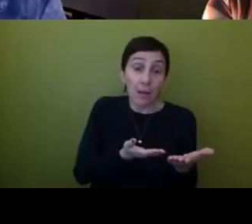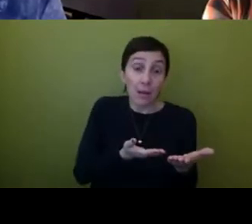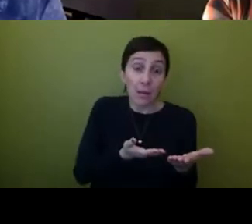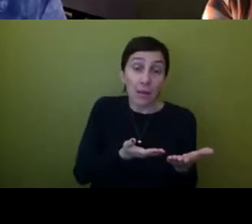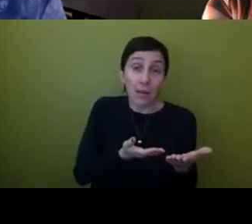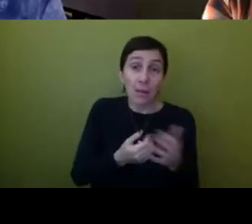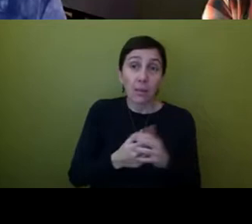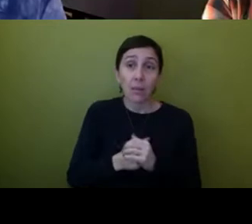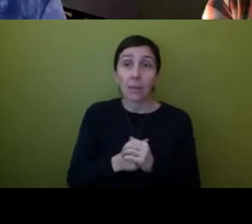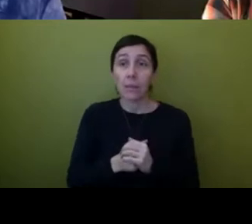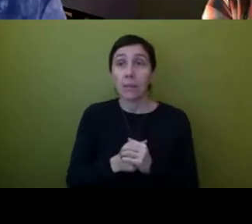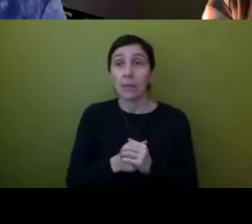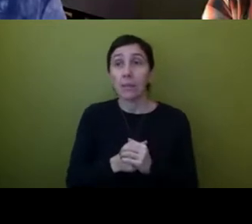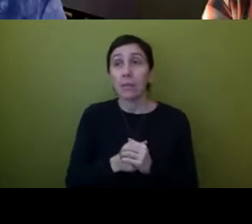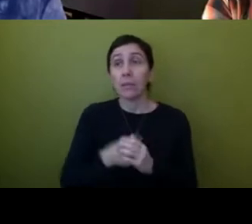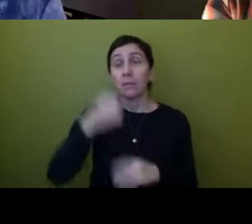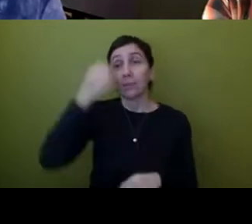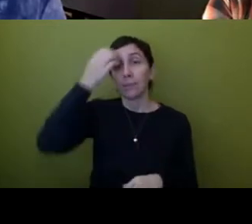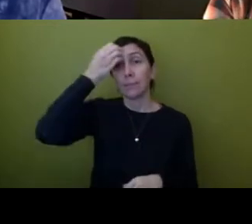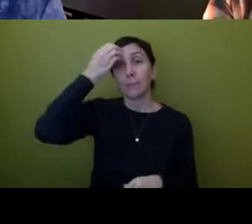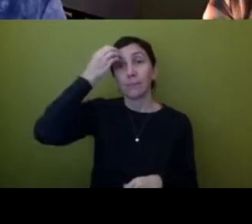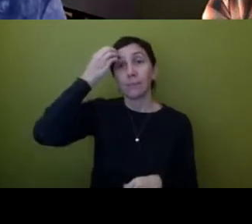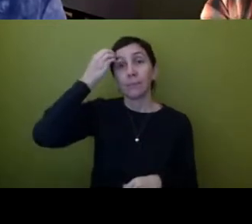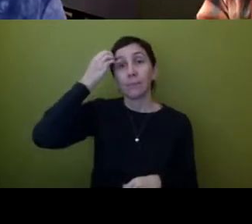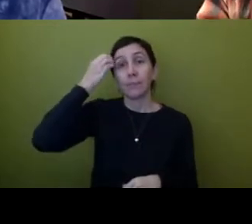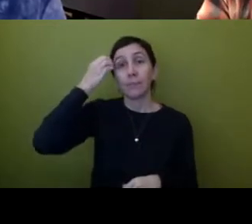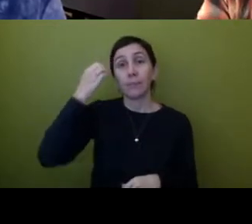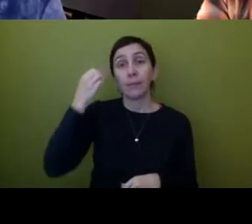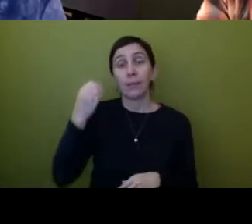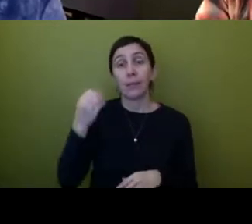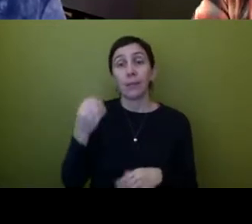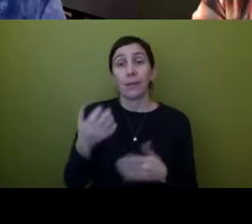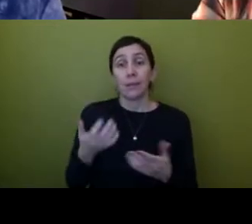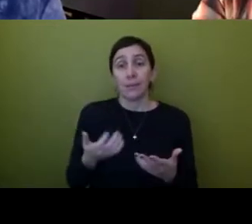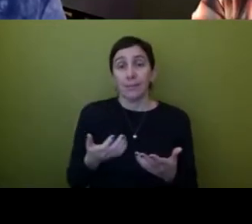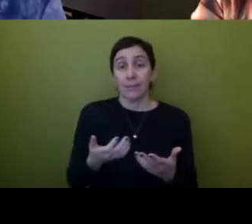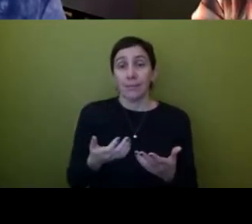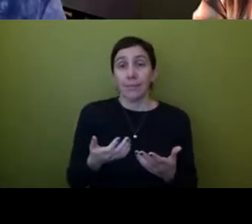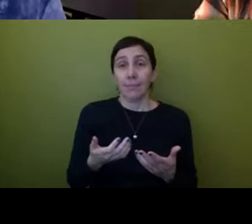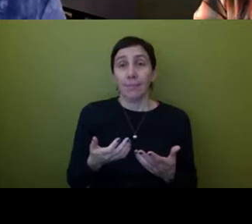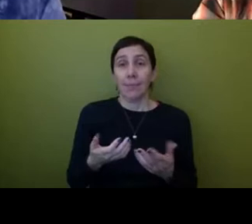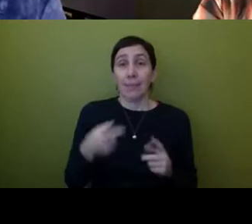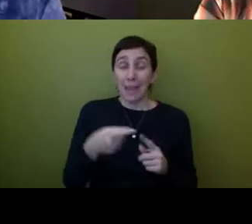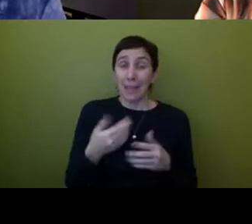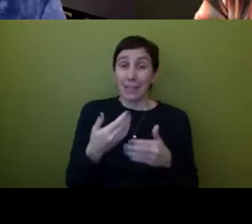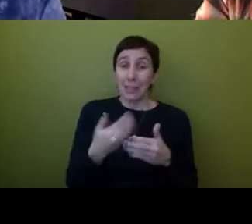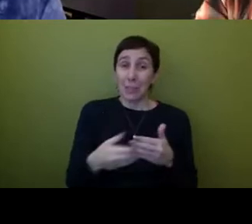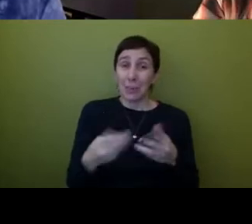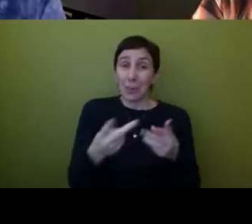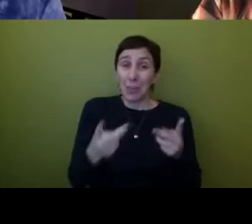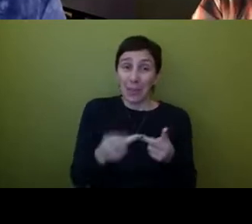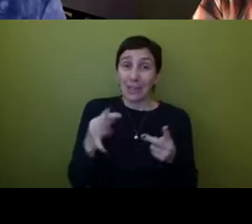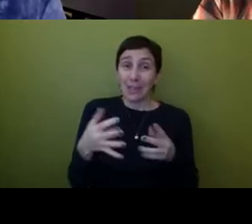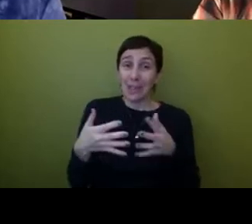the place where you you don't uh want to do something like that um the birthplace of the american indian movement